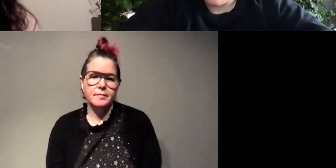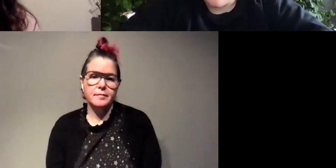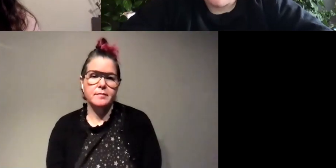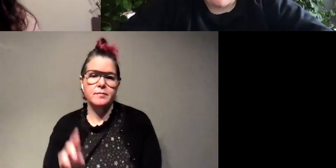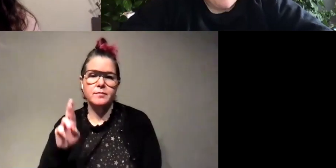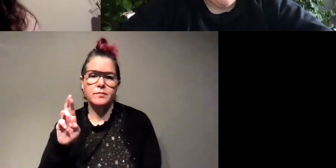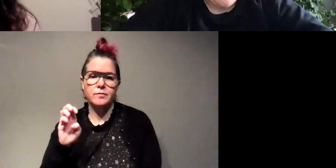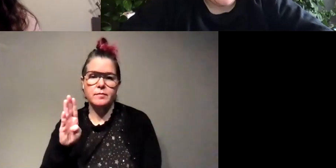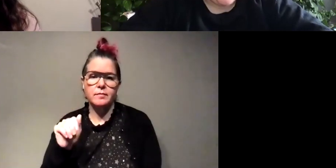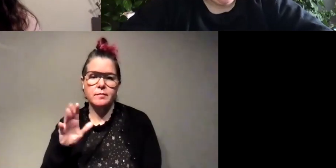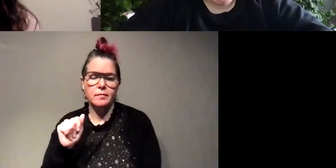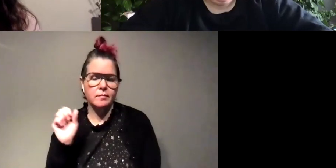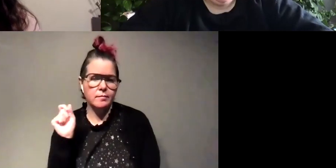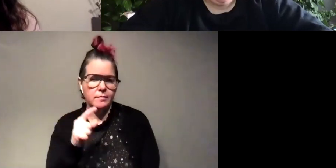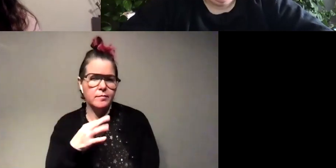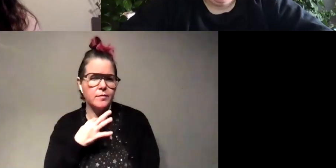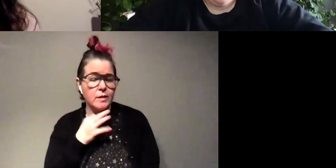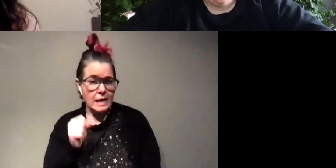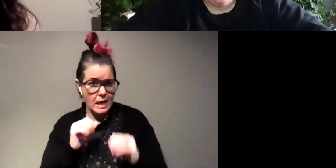wants to know can fireflies swim